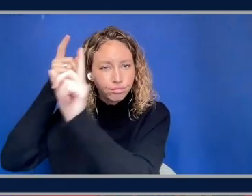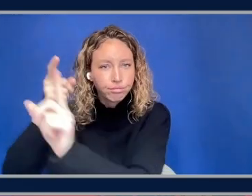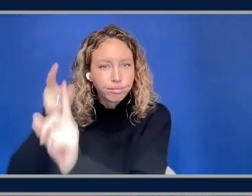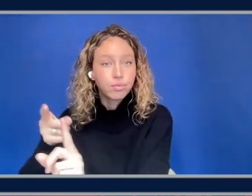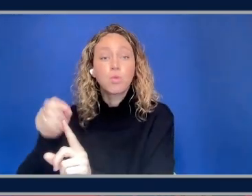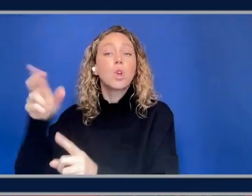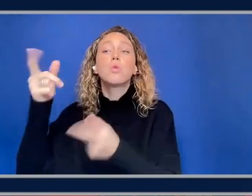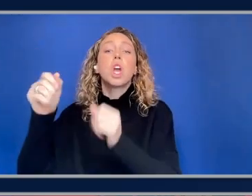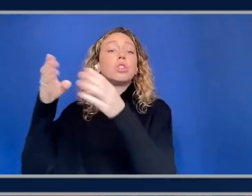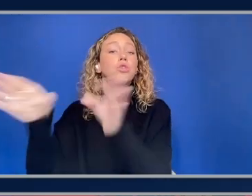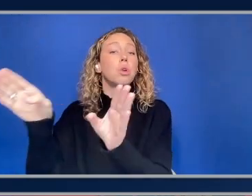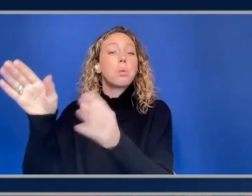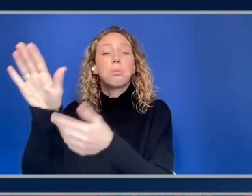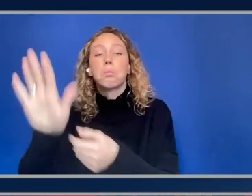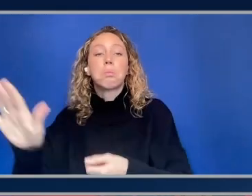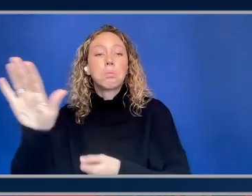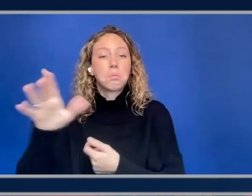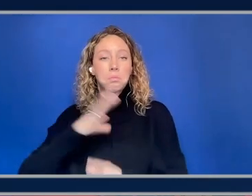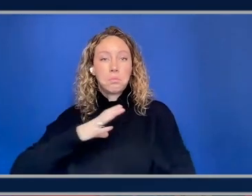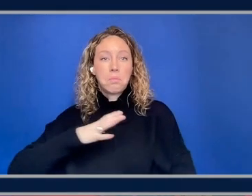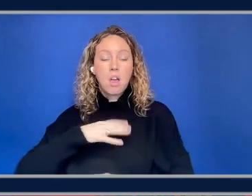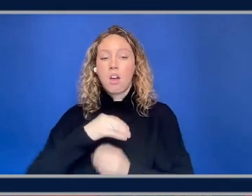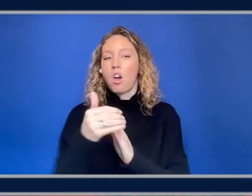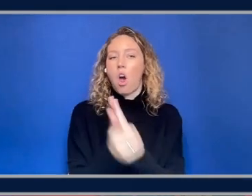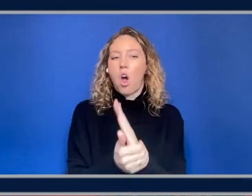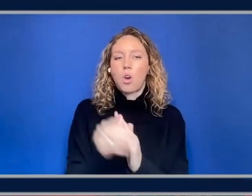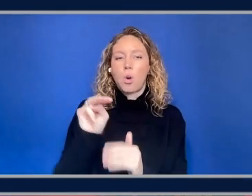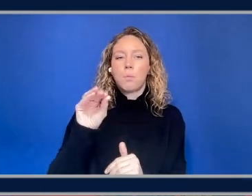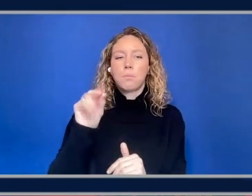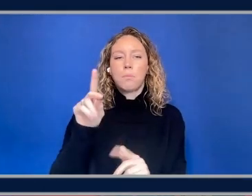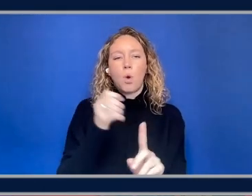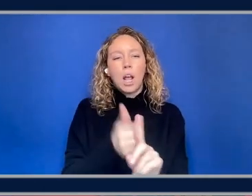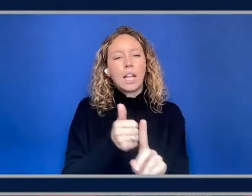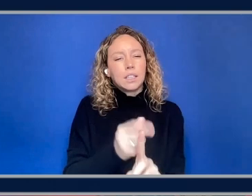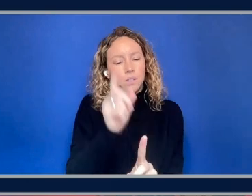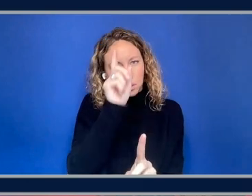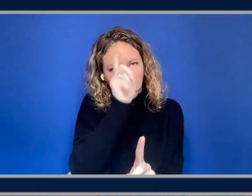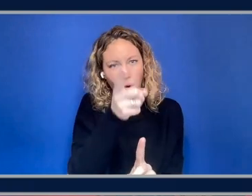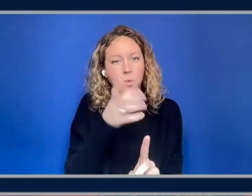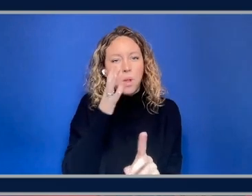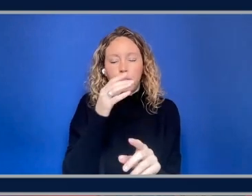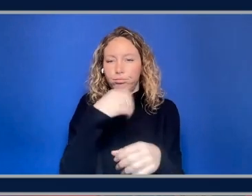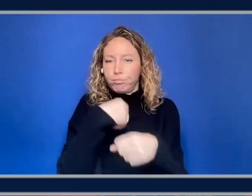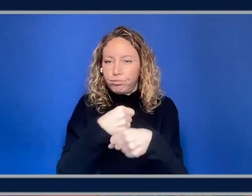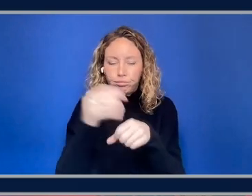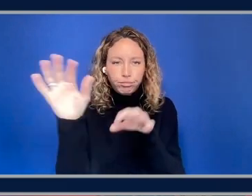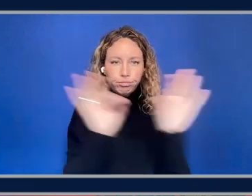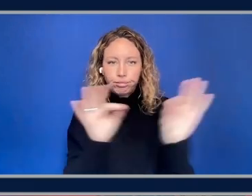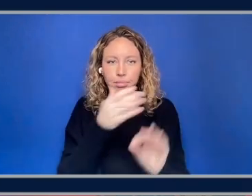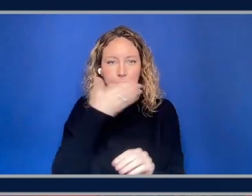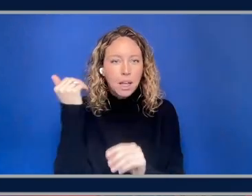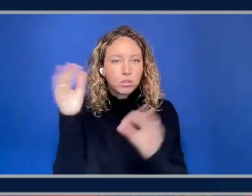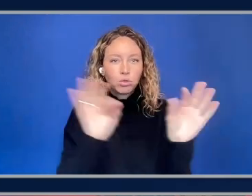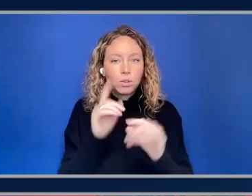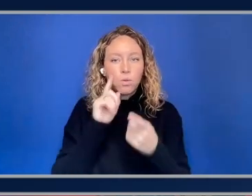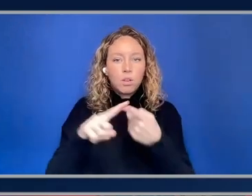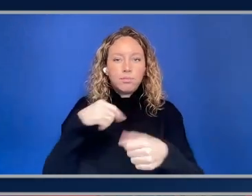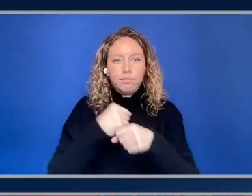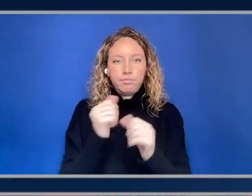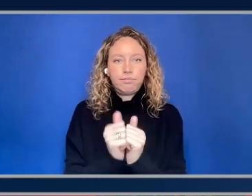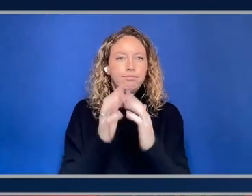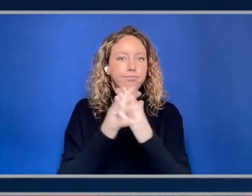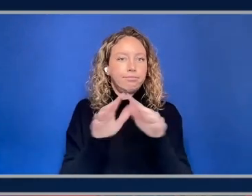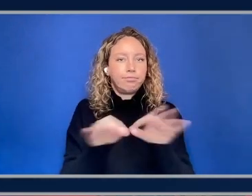as you'd like. And auto mode will be smart enough to make the best choices in terms of the compute that it launches, both to maximize